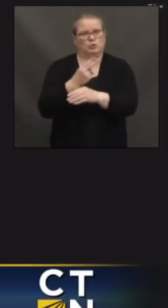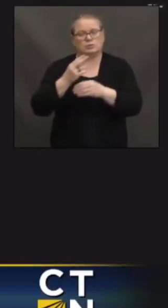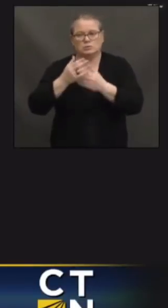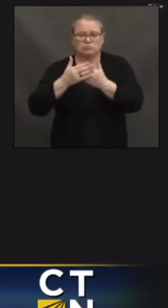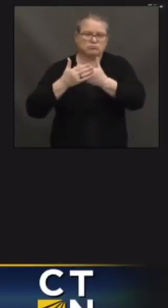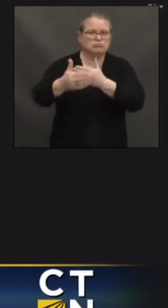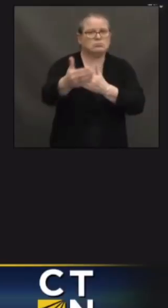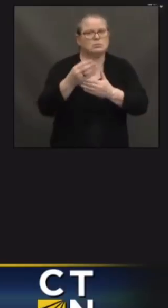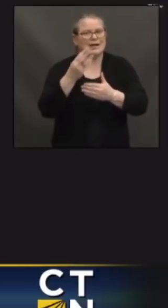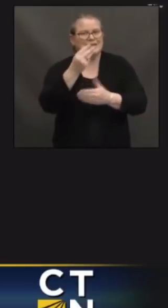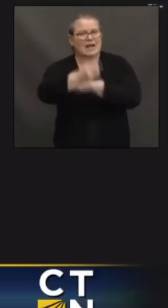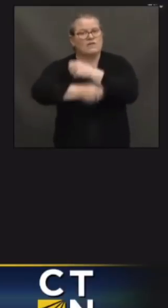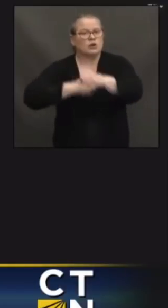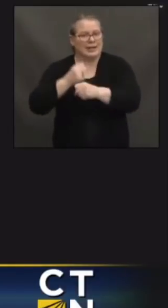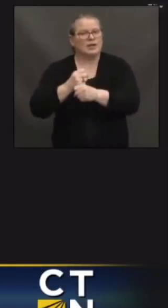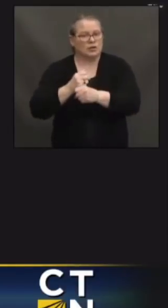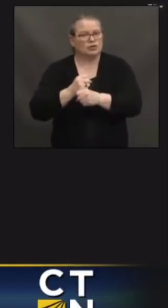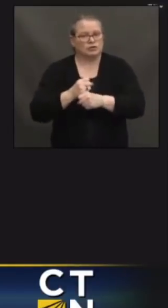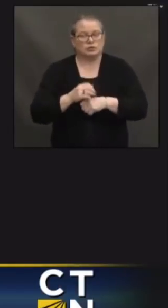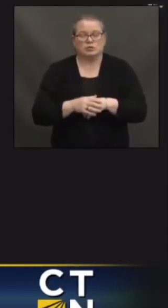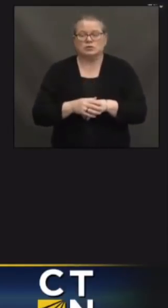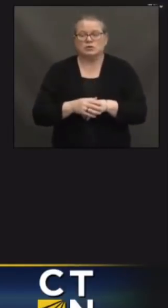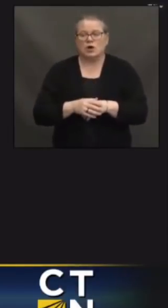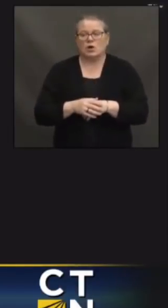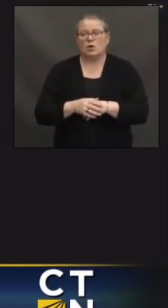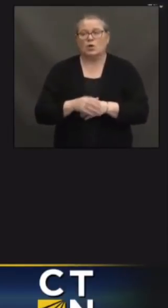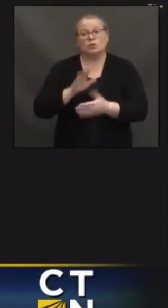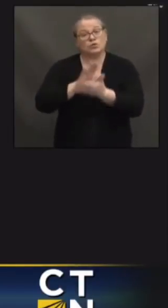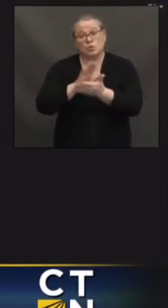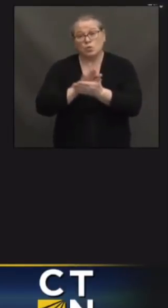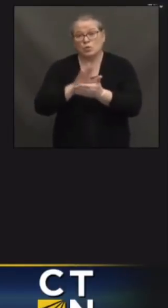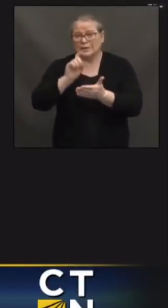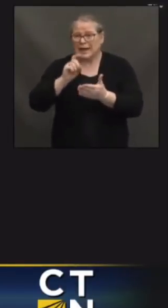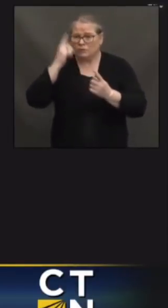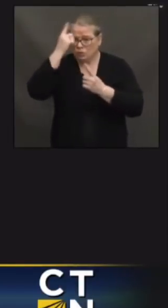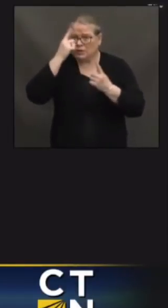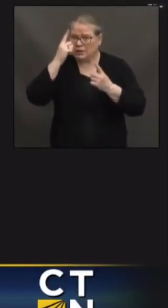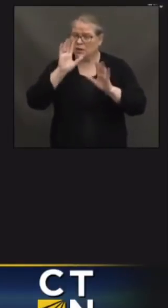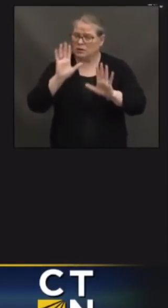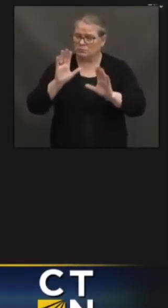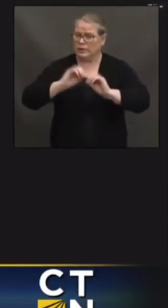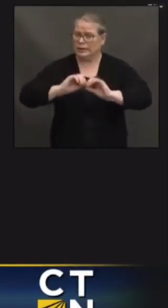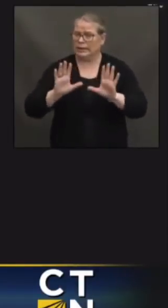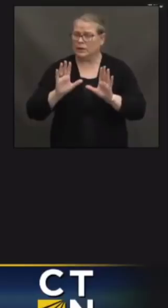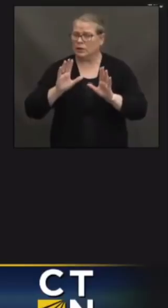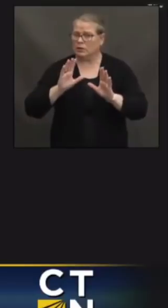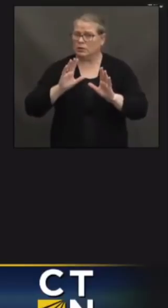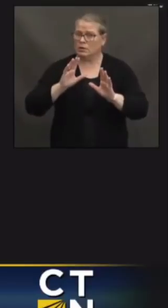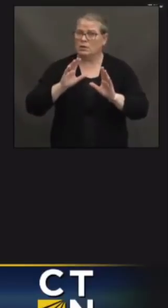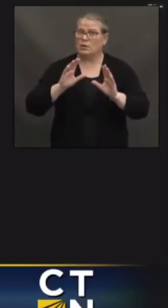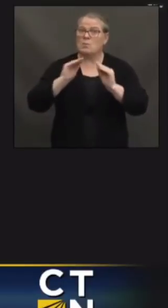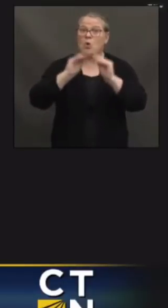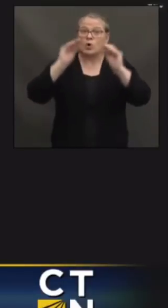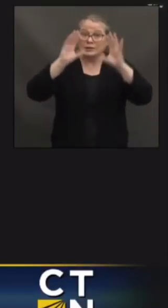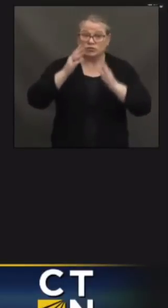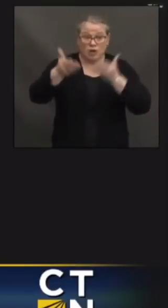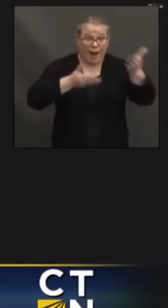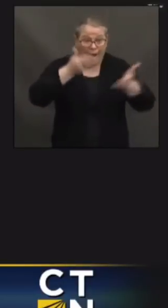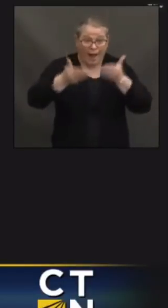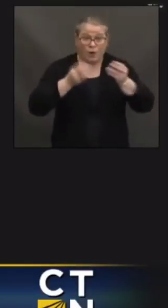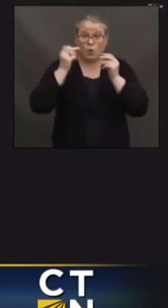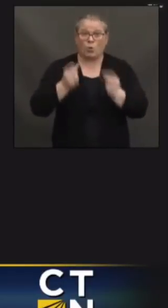So, I think schools have to think twice before they hire more classroom teachers. But they certainly, when going out and hiring